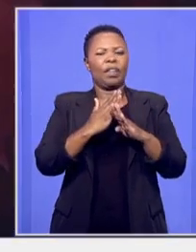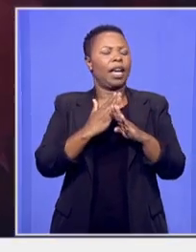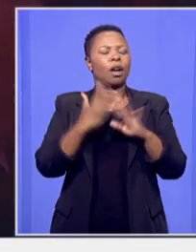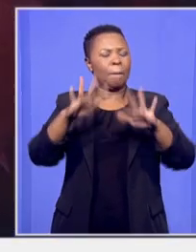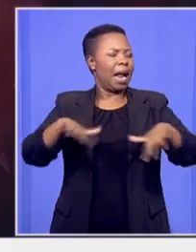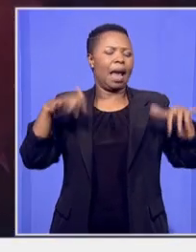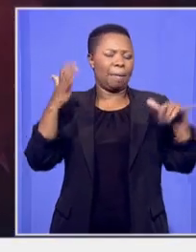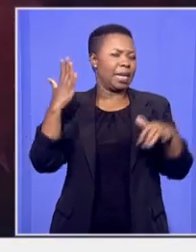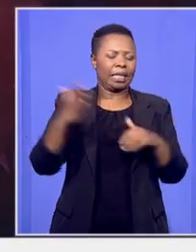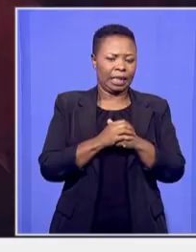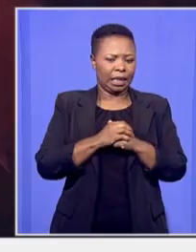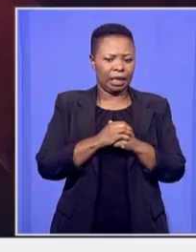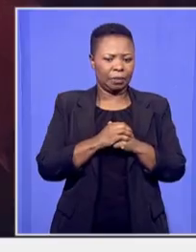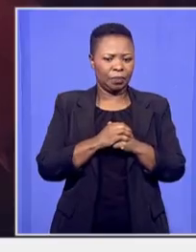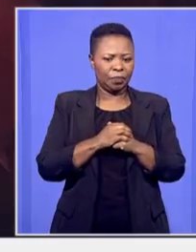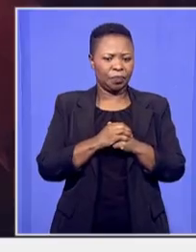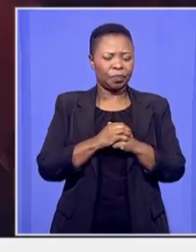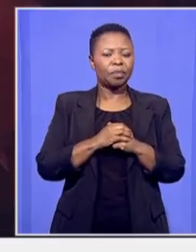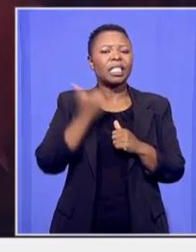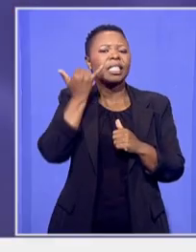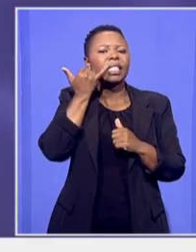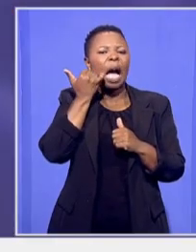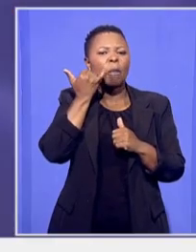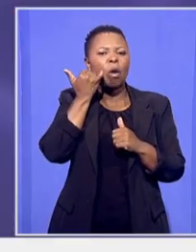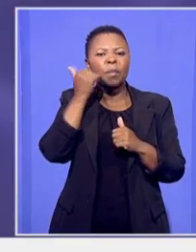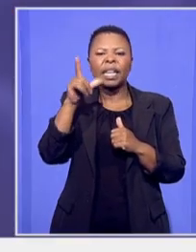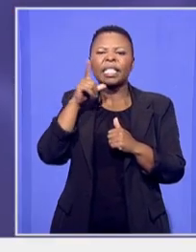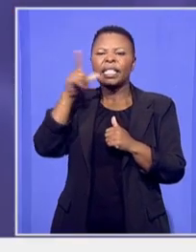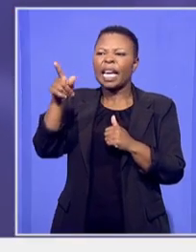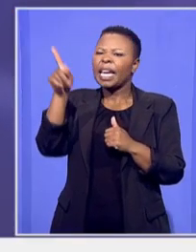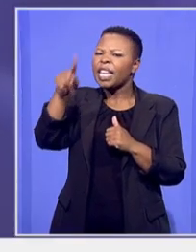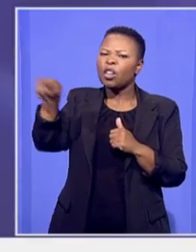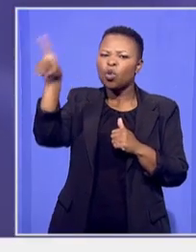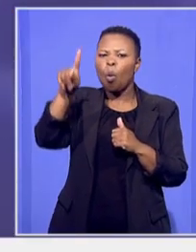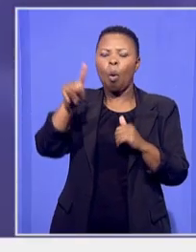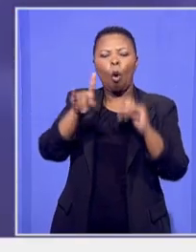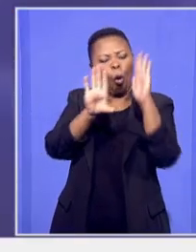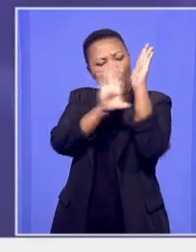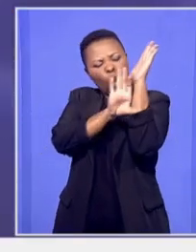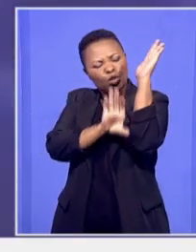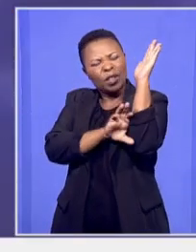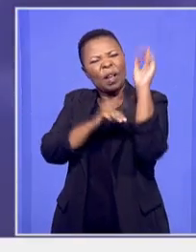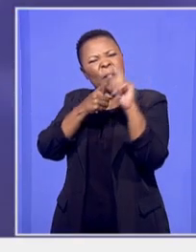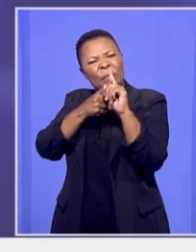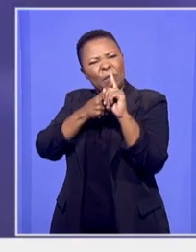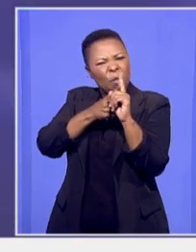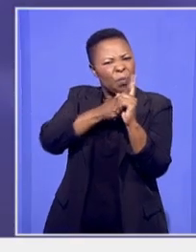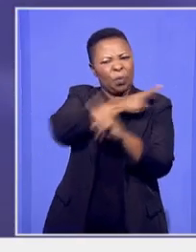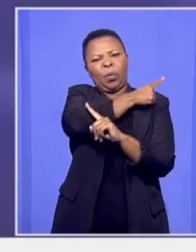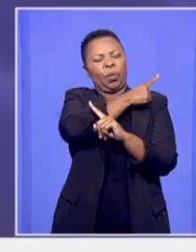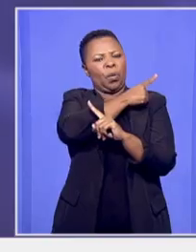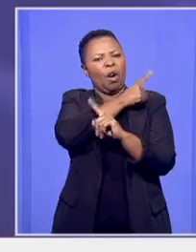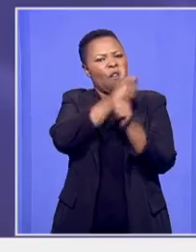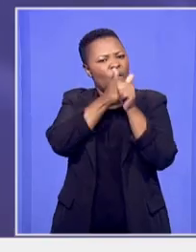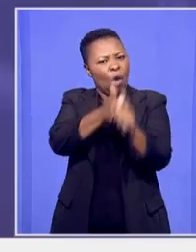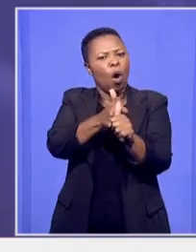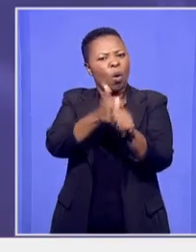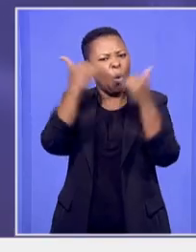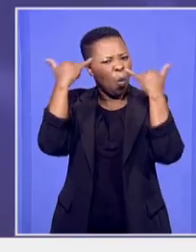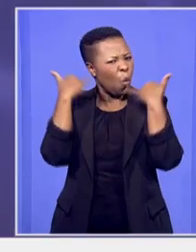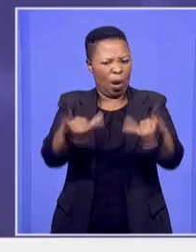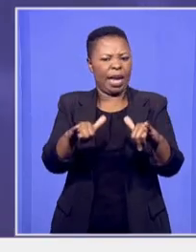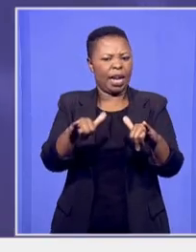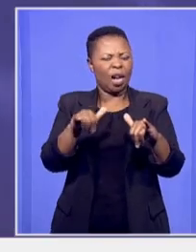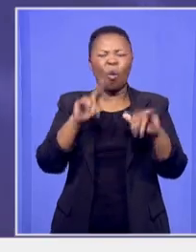he boldly calls them the violators of constitutionalism we can no longer afford to